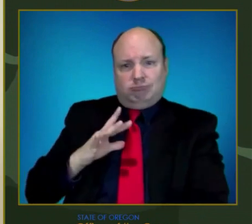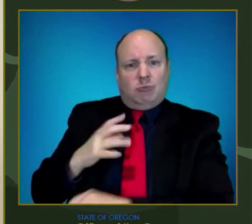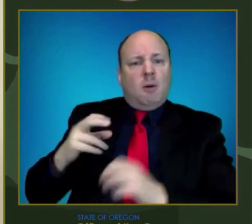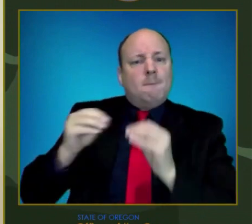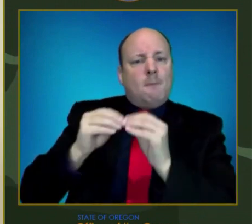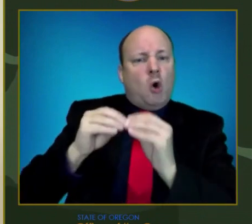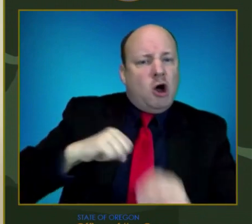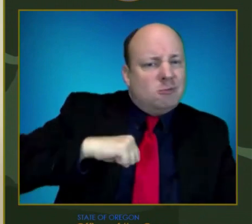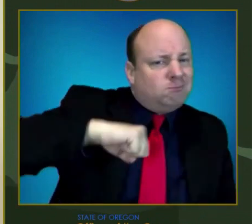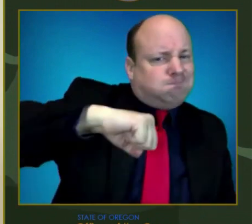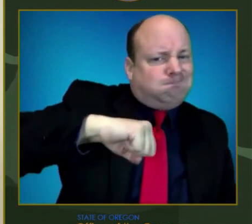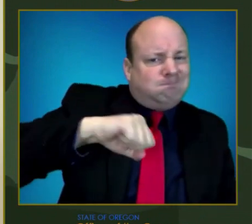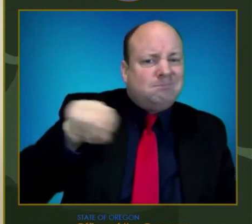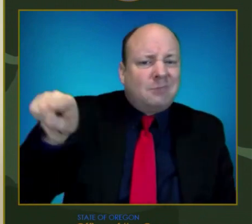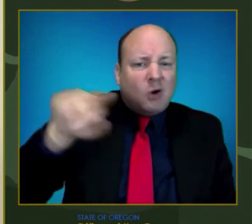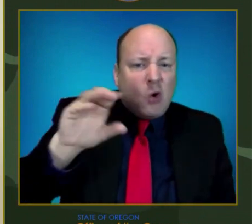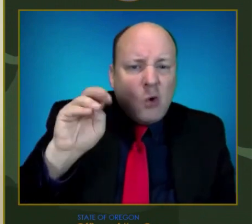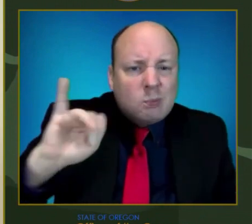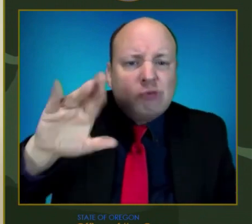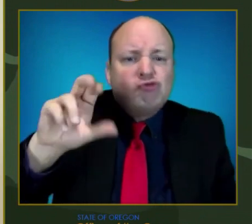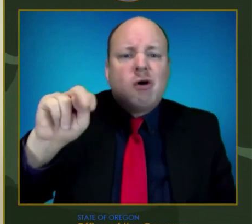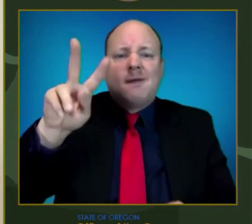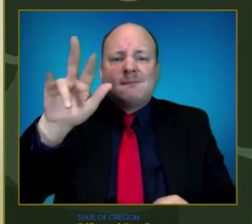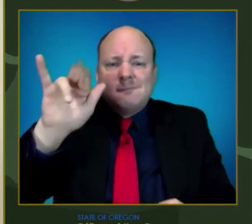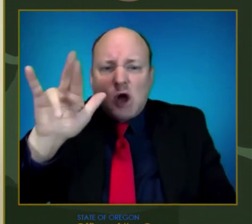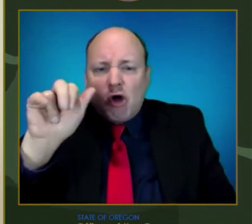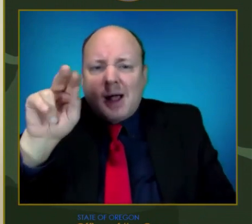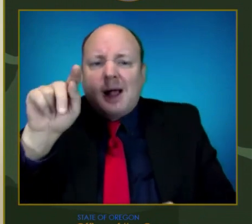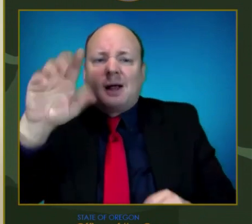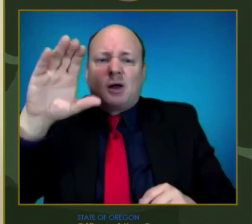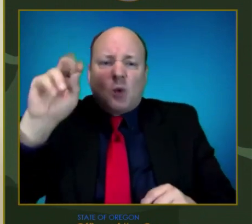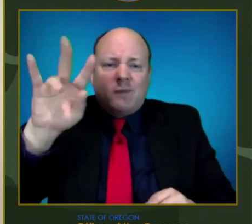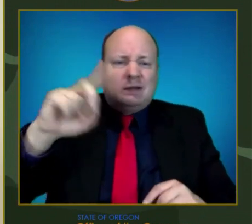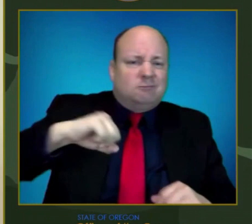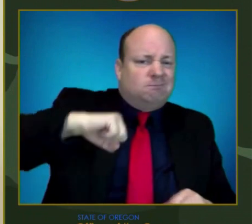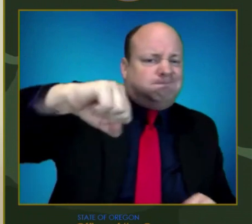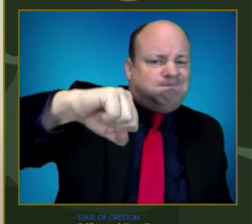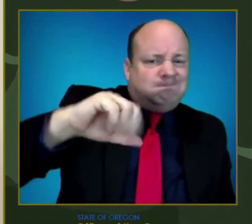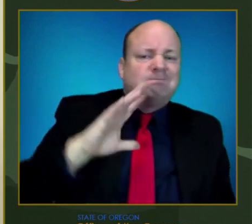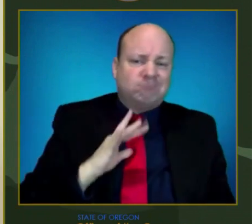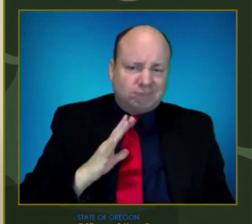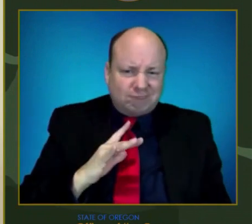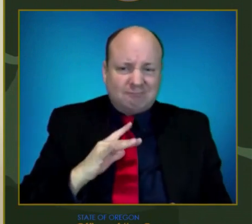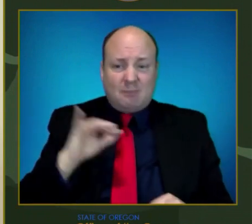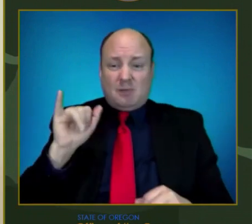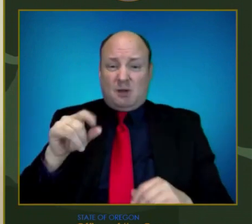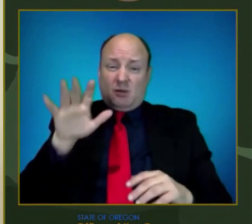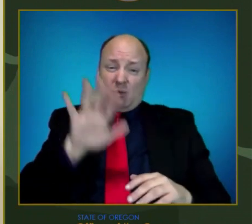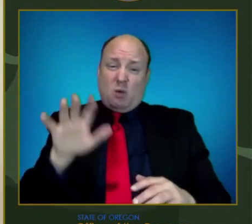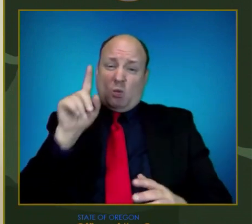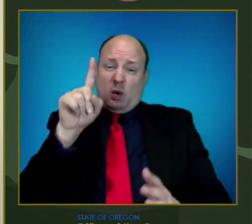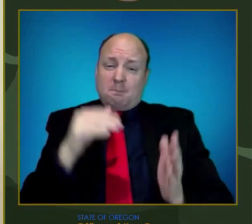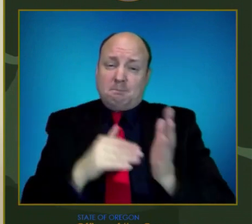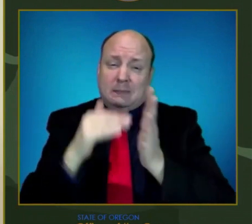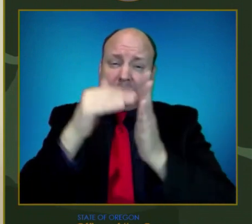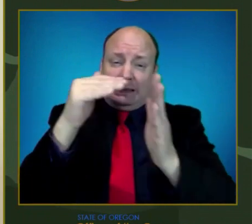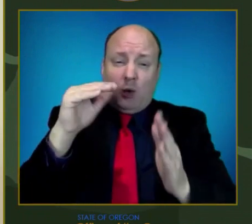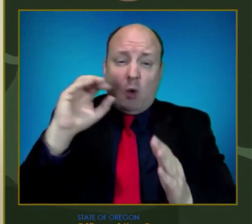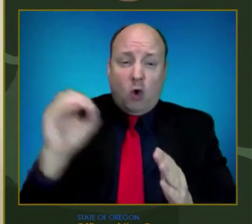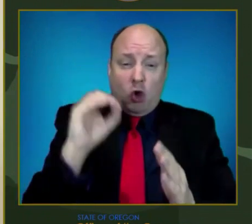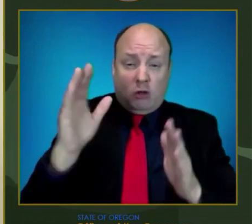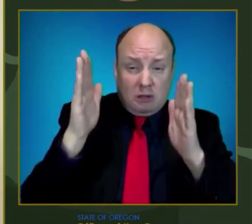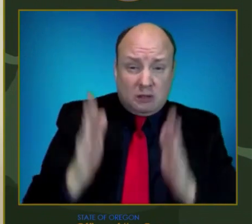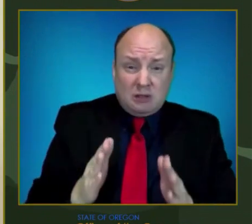Today, I'm calling on 1 million Oregonians to step up and get their booster dose by the end of